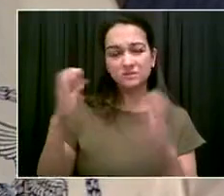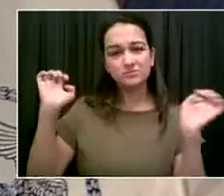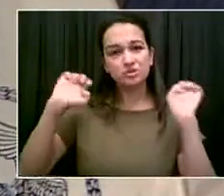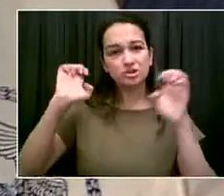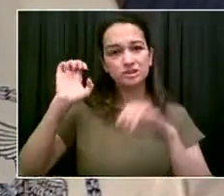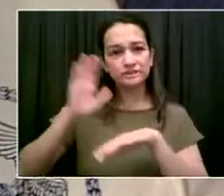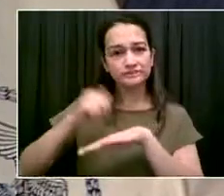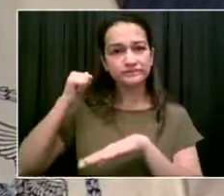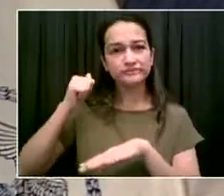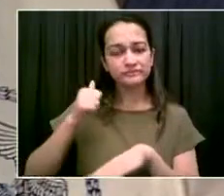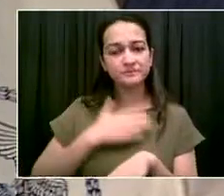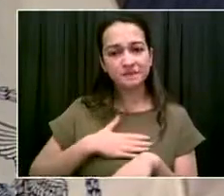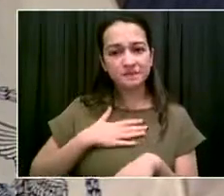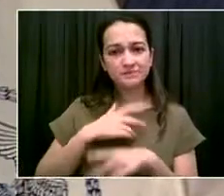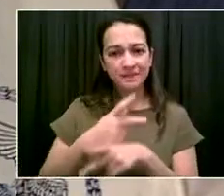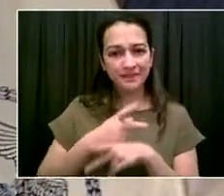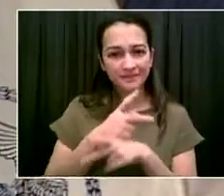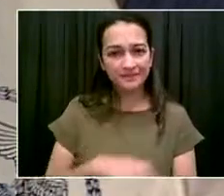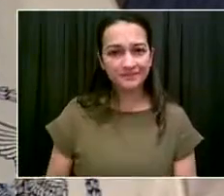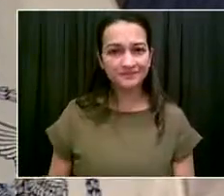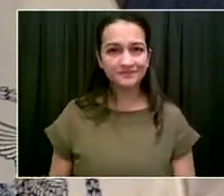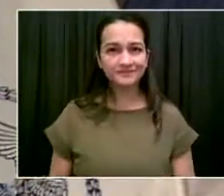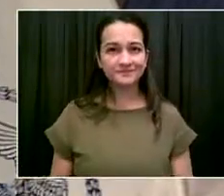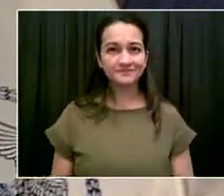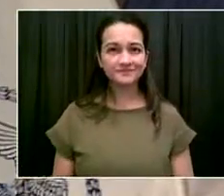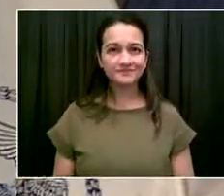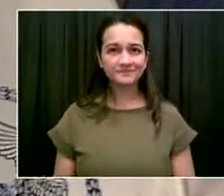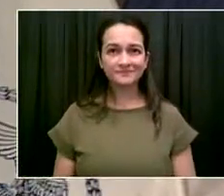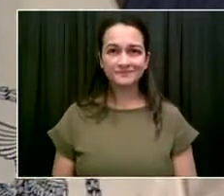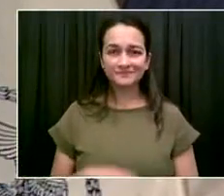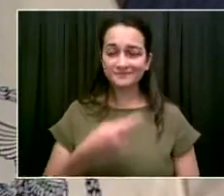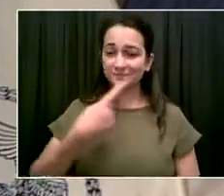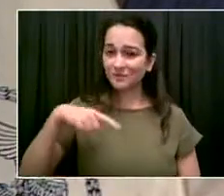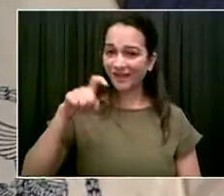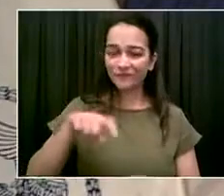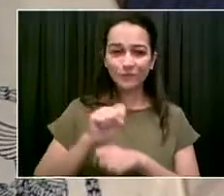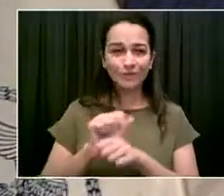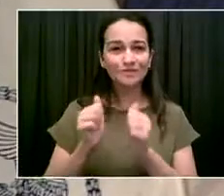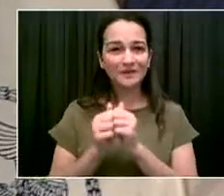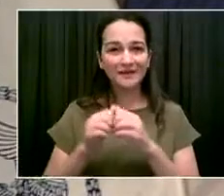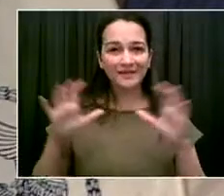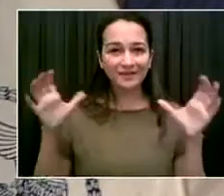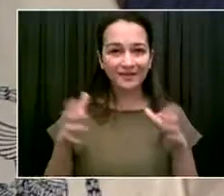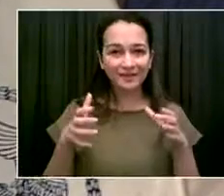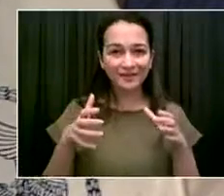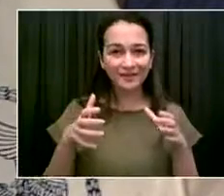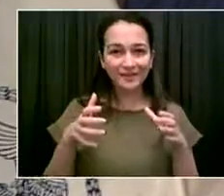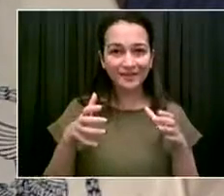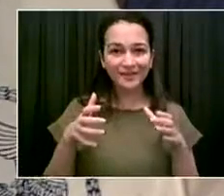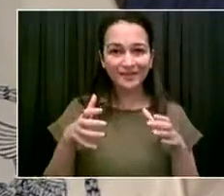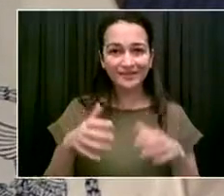As New Yorkers, I know New Yorkers will work together to see us through this and to support each other once again. Thanks very much.